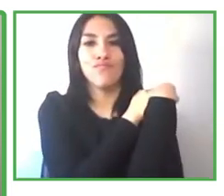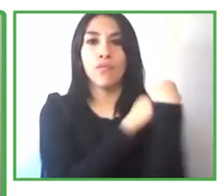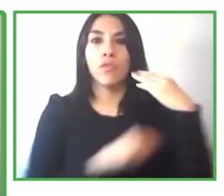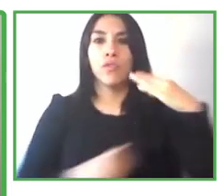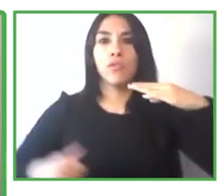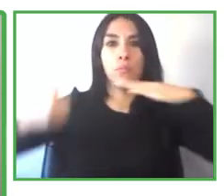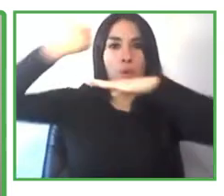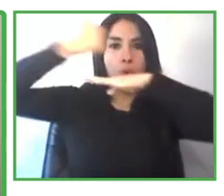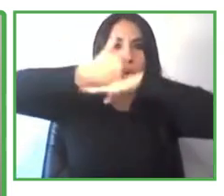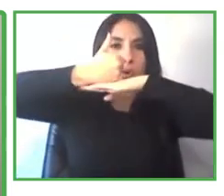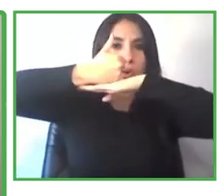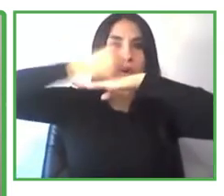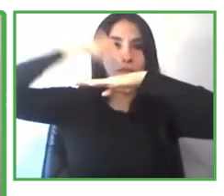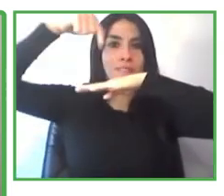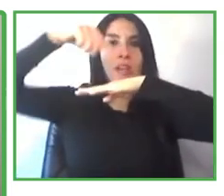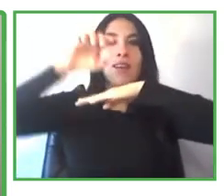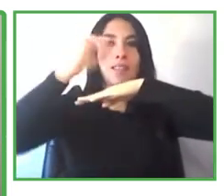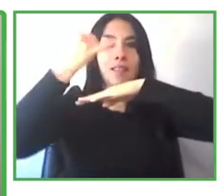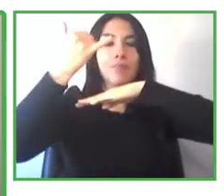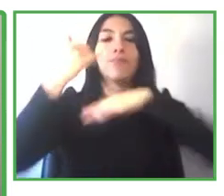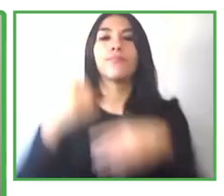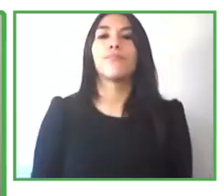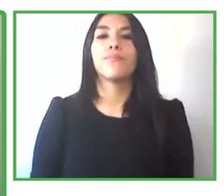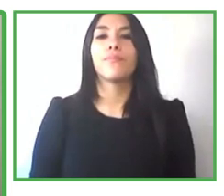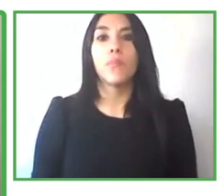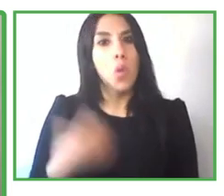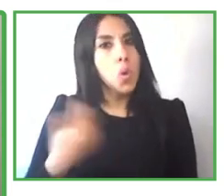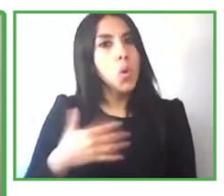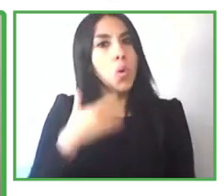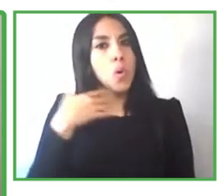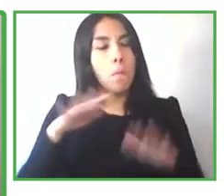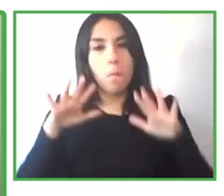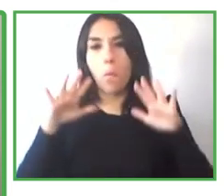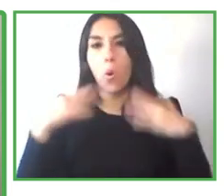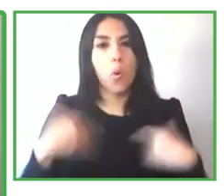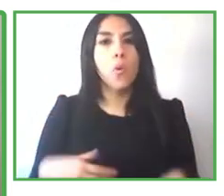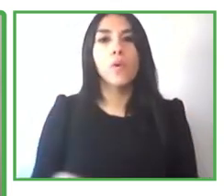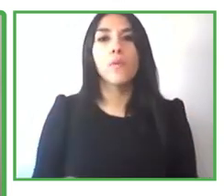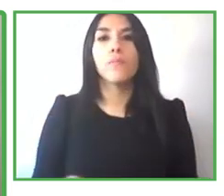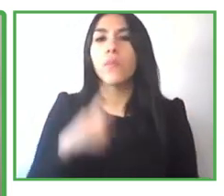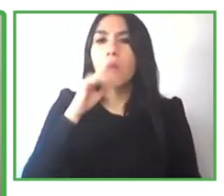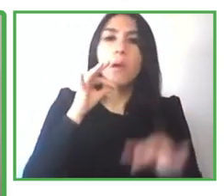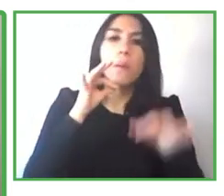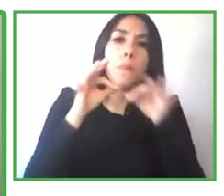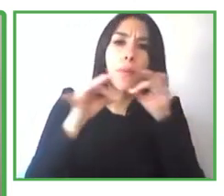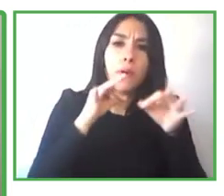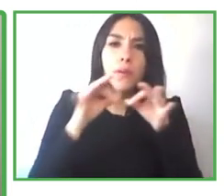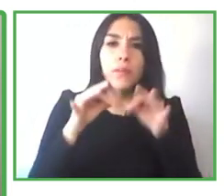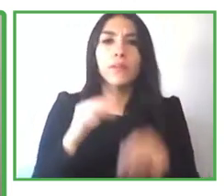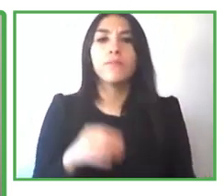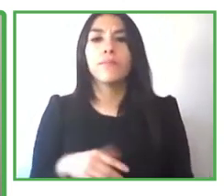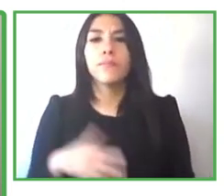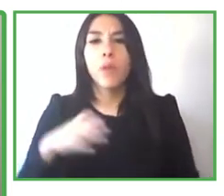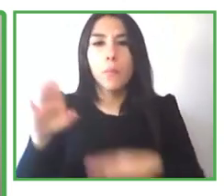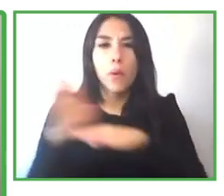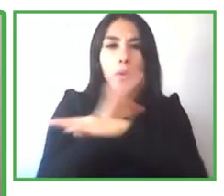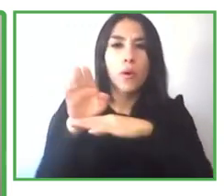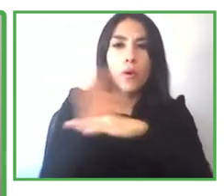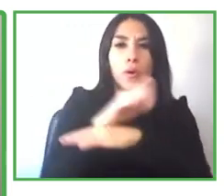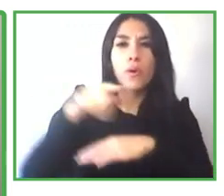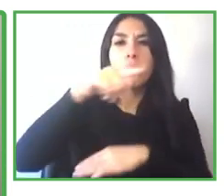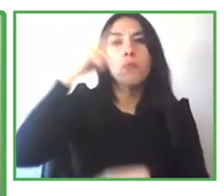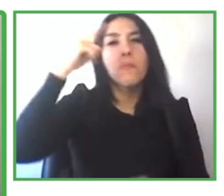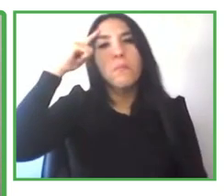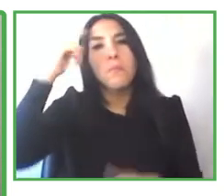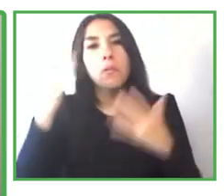company that might be considering hiring somebody with an intellectual disability i would say go for it because um